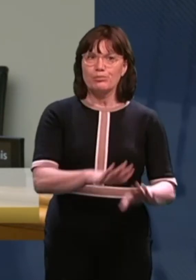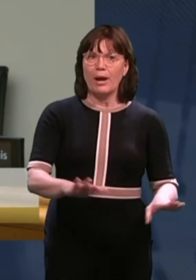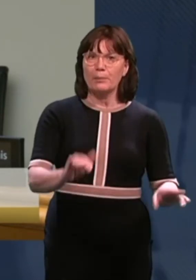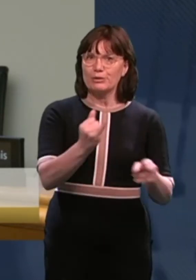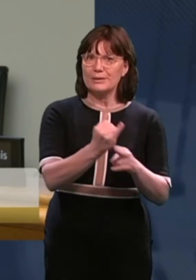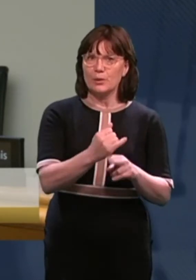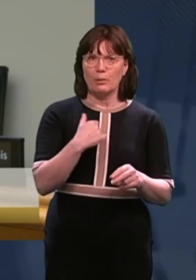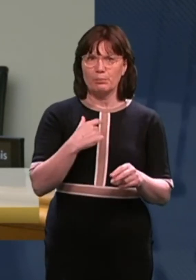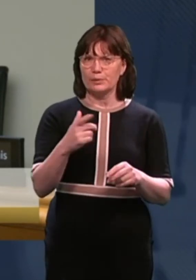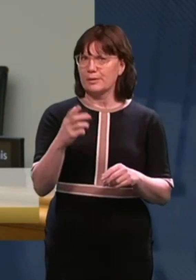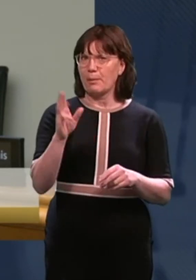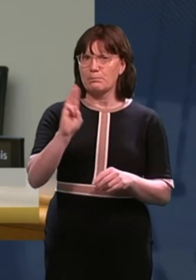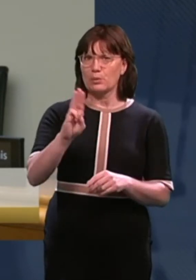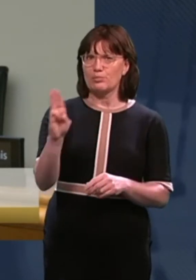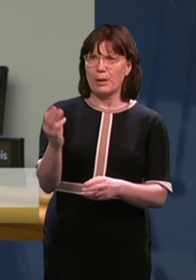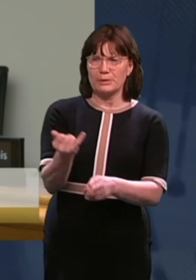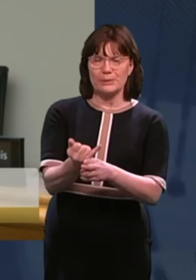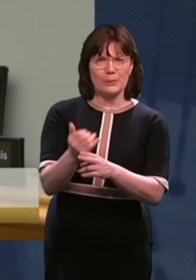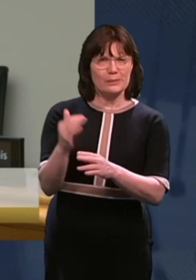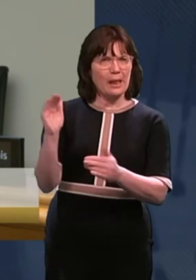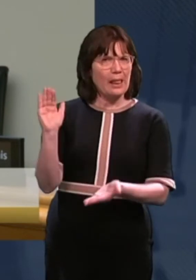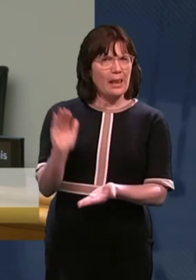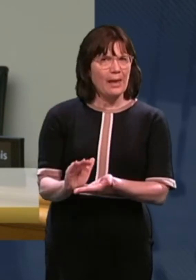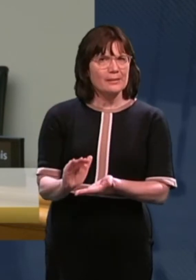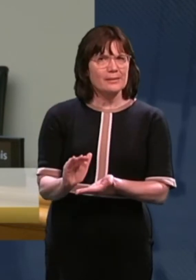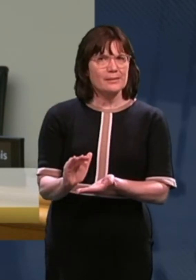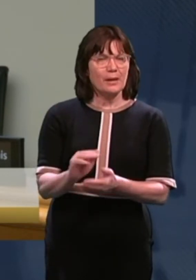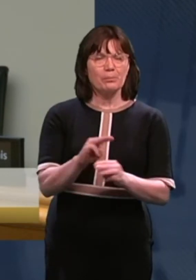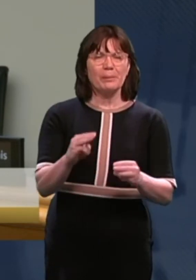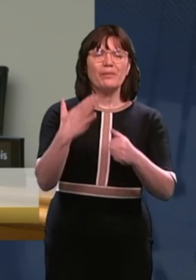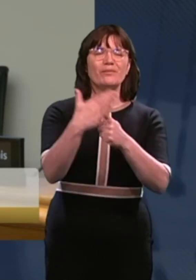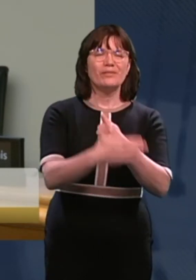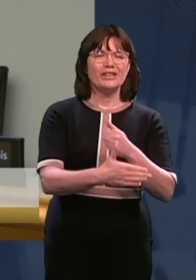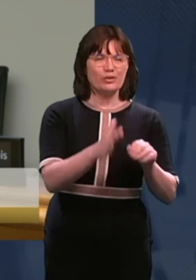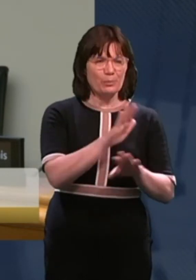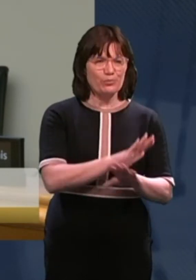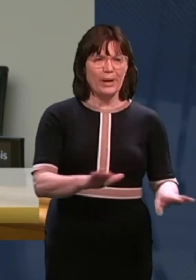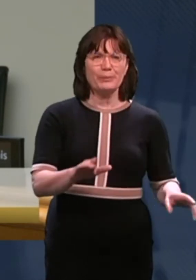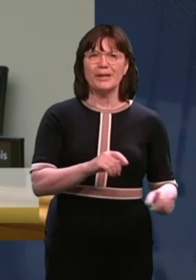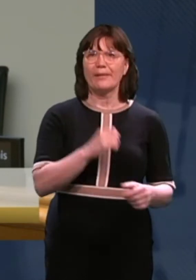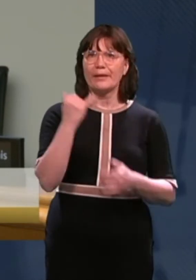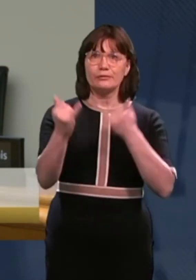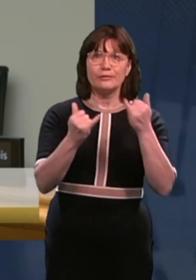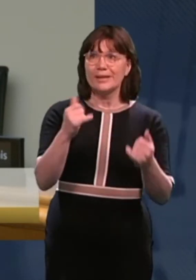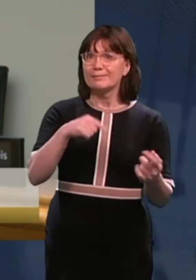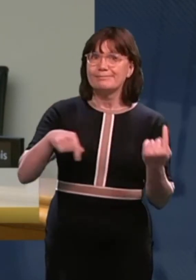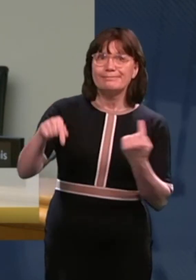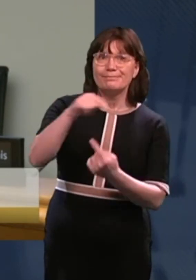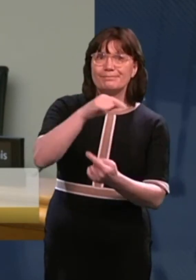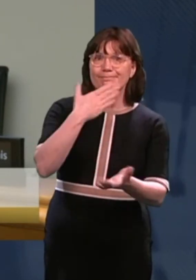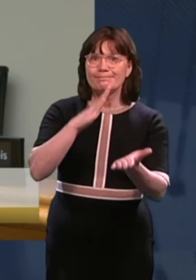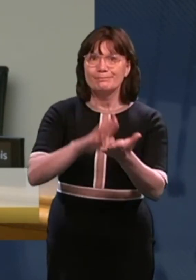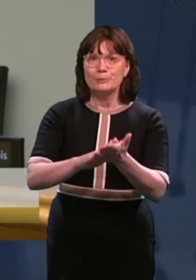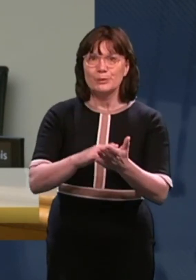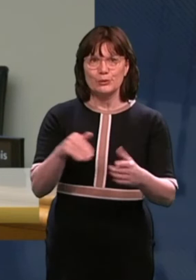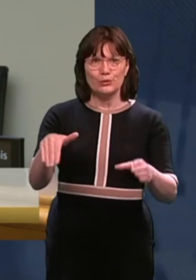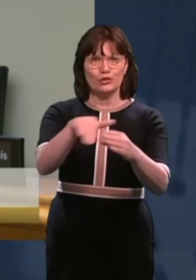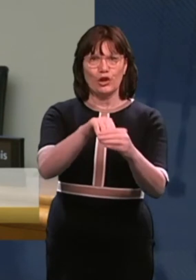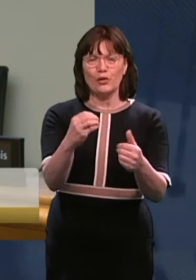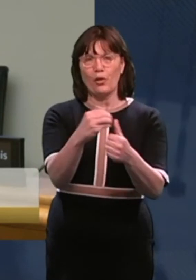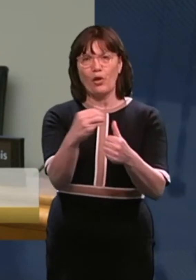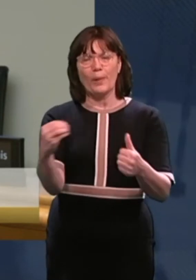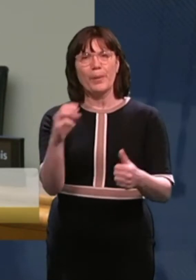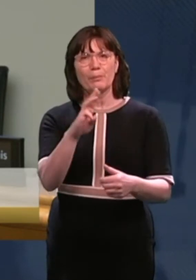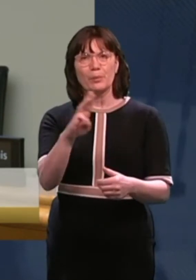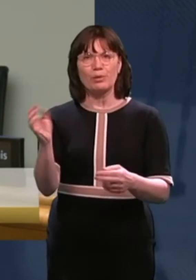secondary schools. So, what I'm seeing a lot of is that, you know, when people are finishing primary school, they're ringing around every secondary school, you know, within a